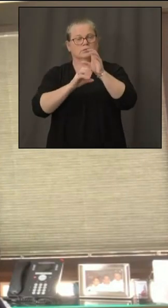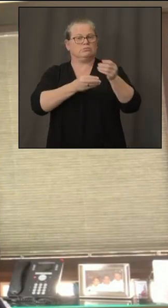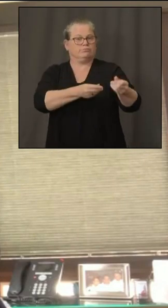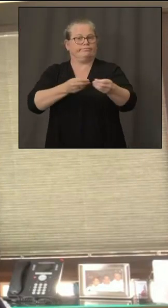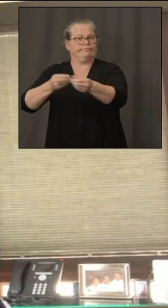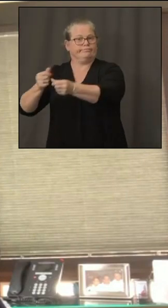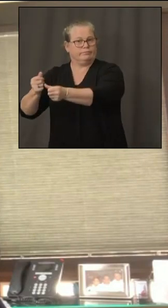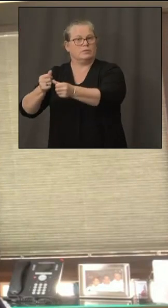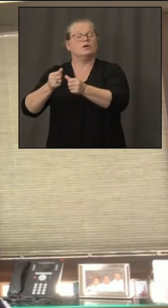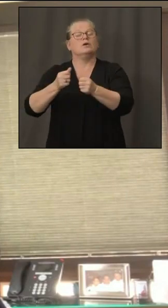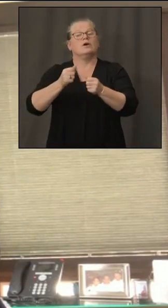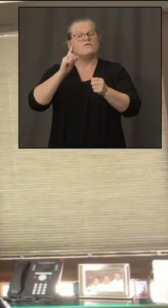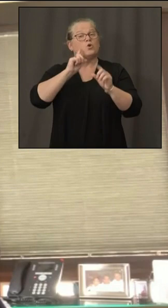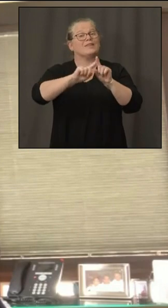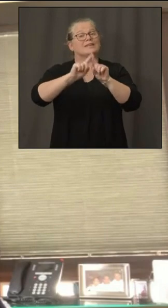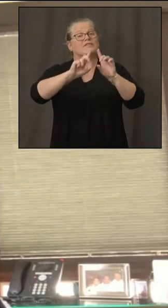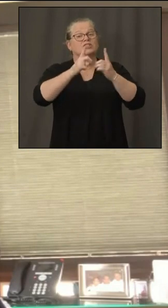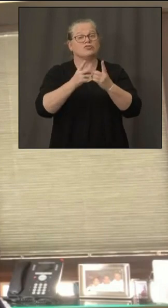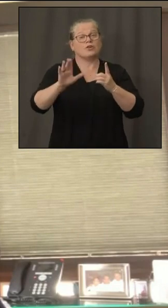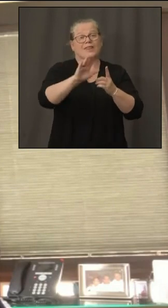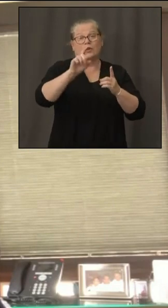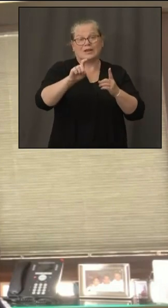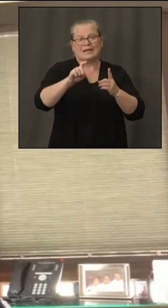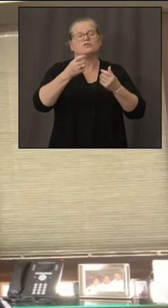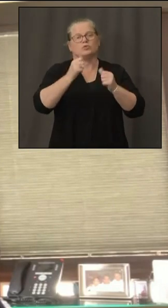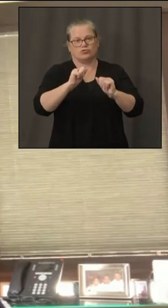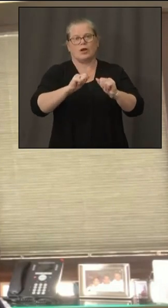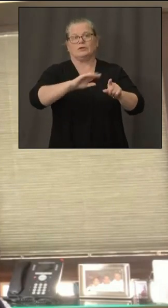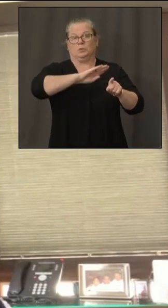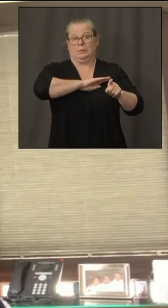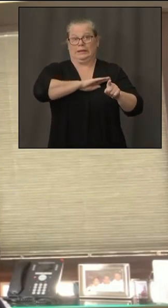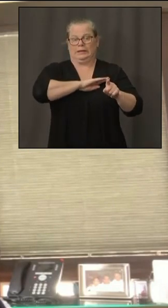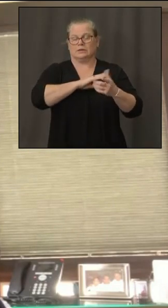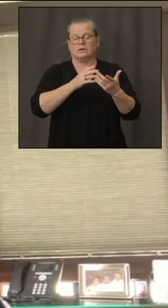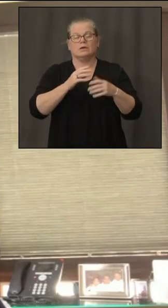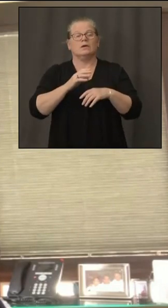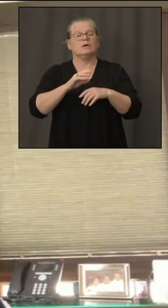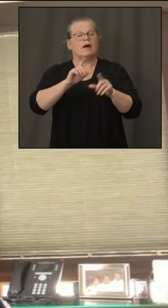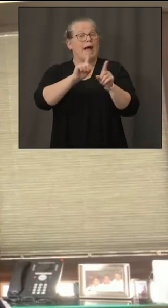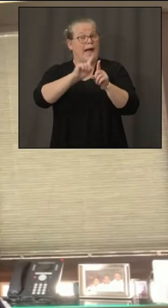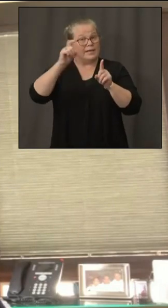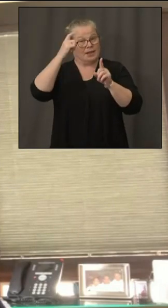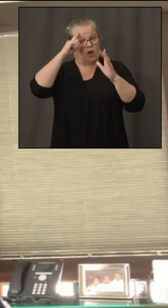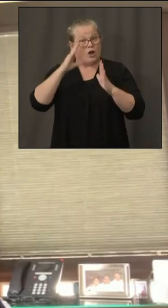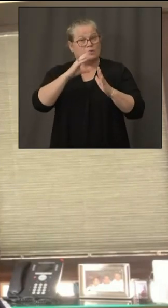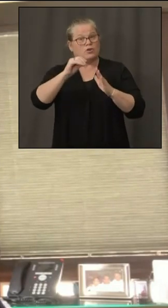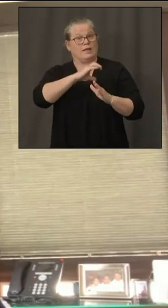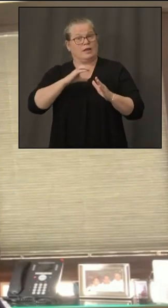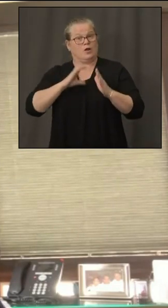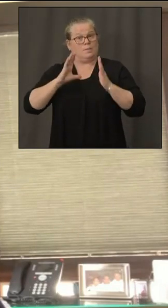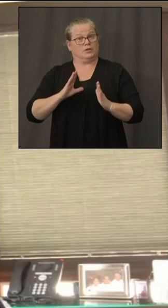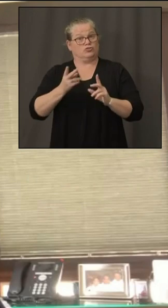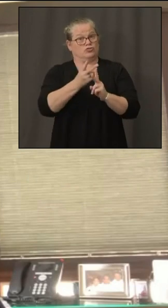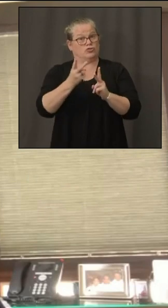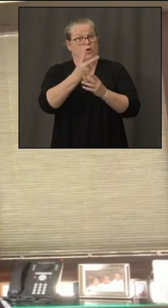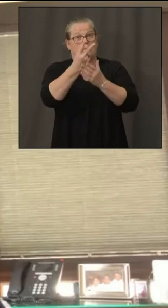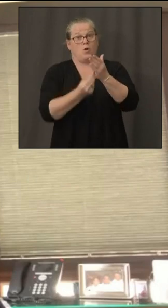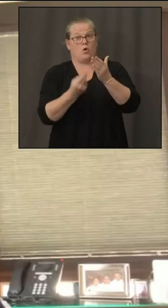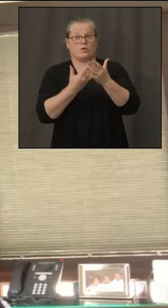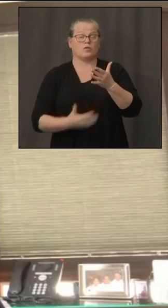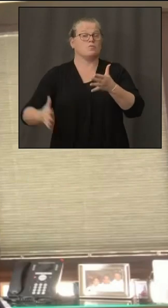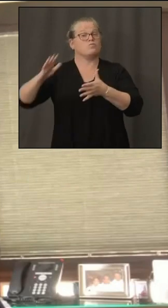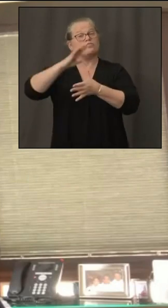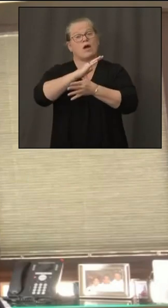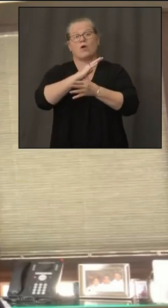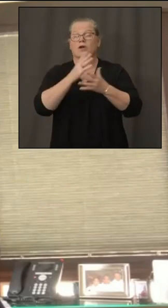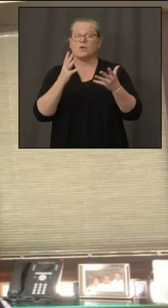as the governor and commissioner cardona indicated our priorities were one to ensure public health and public safety hence